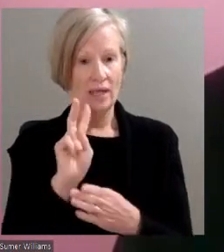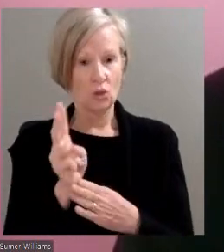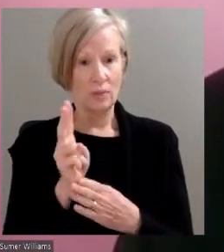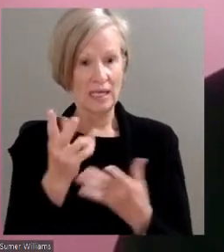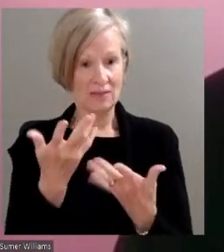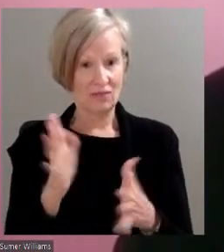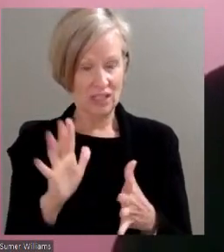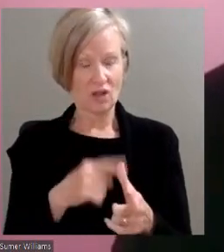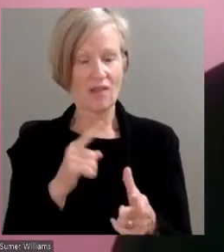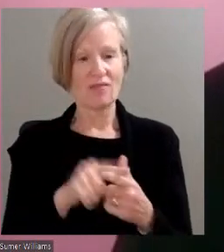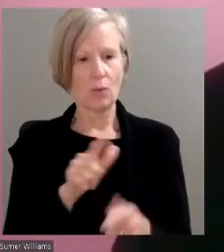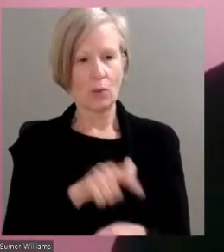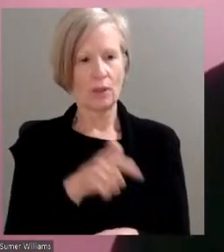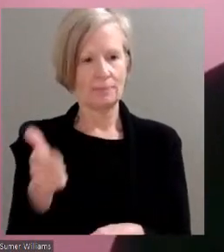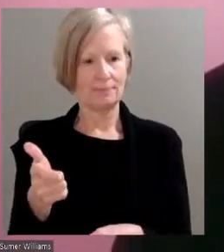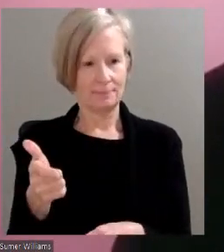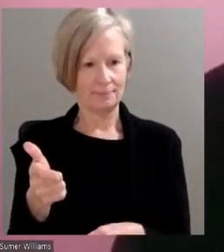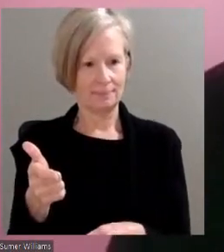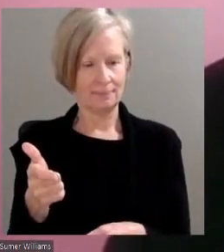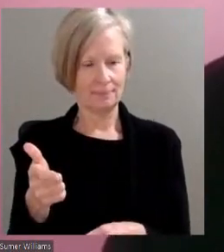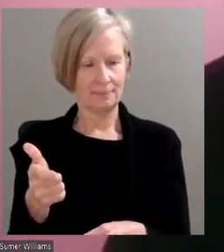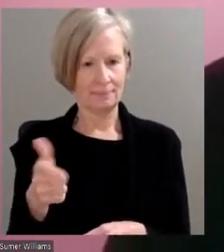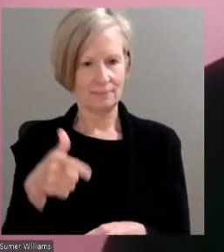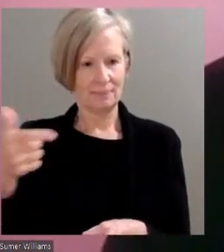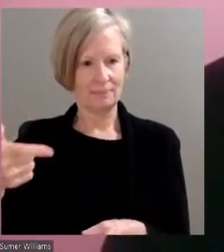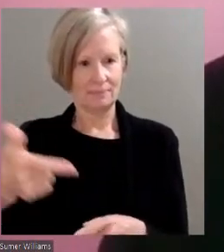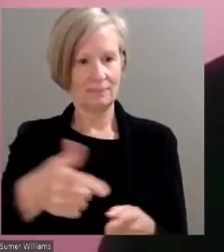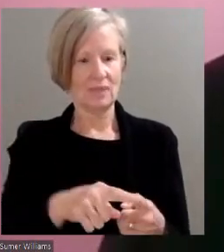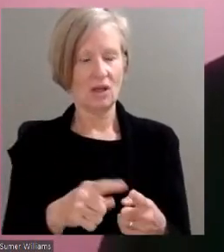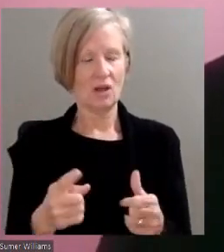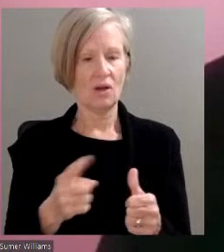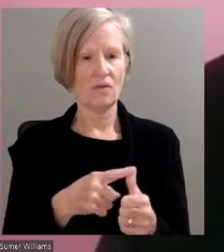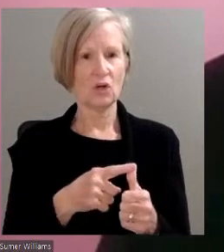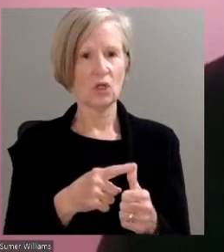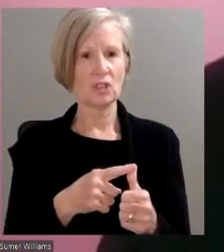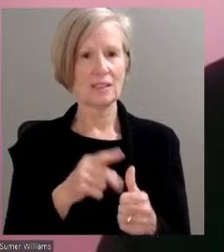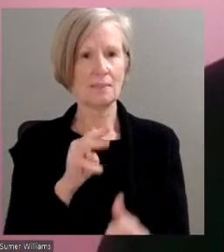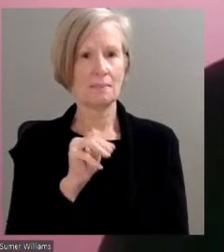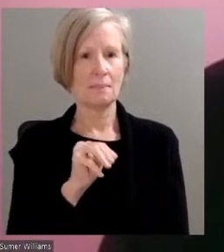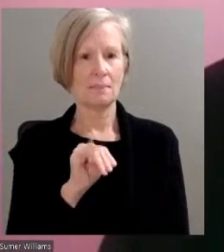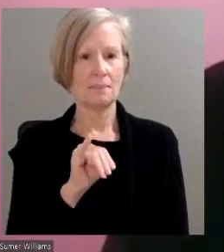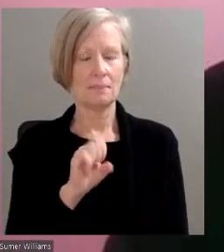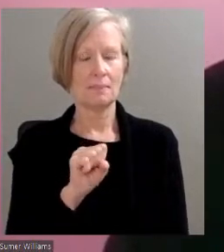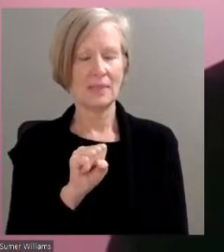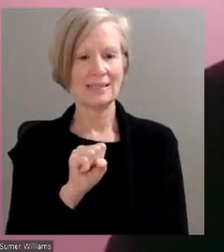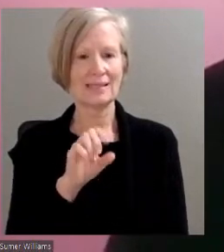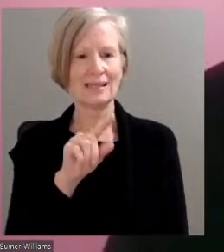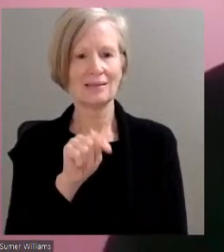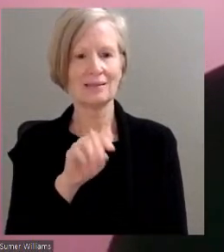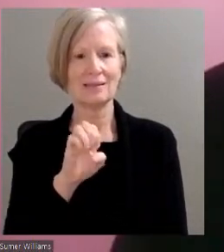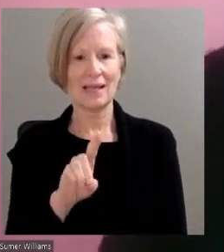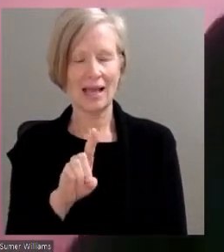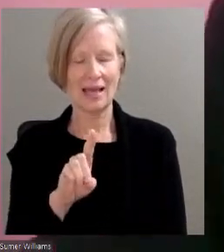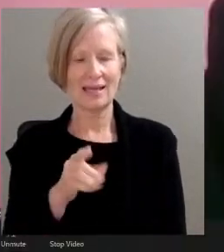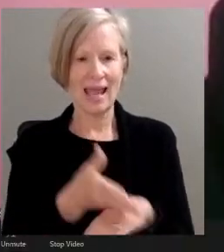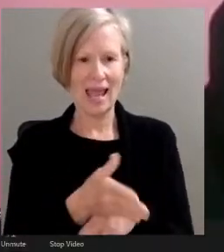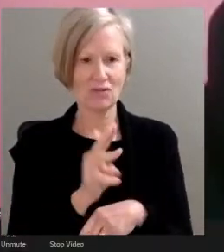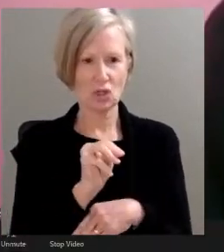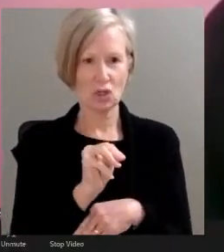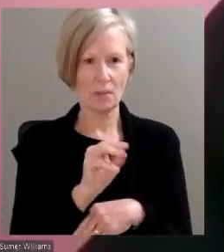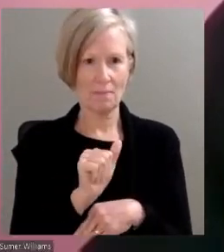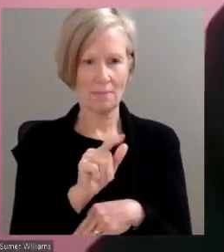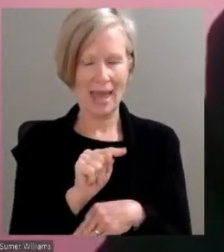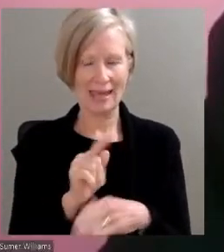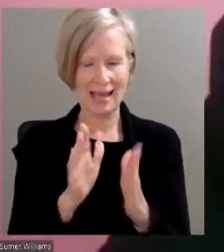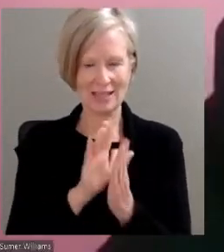next candidate. First, we'll have Ms. Anupa Todd, after Matt has presented you with the